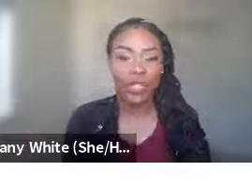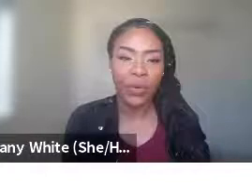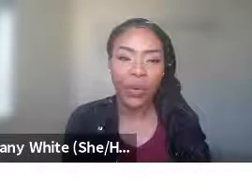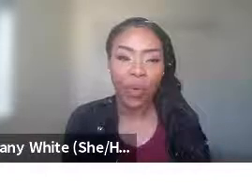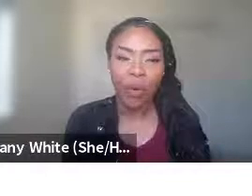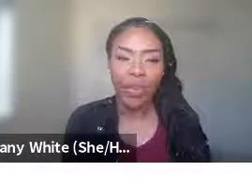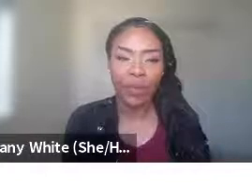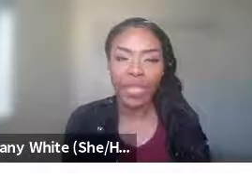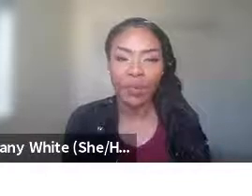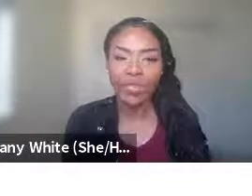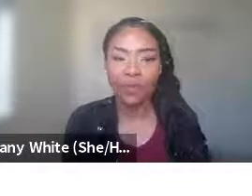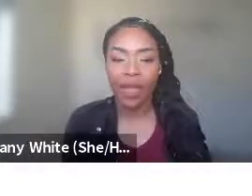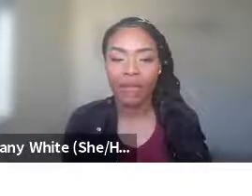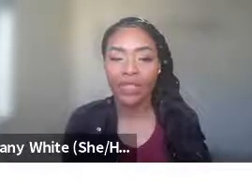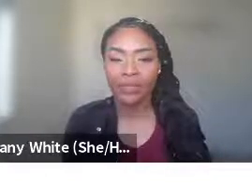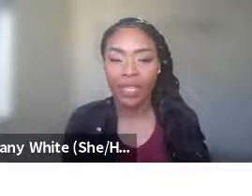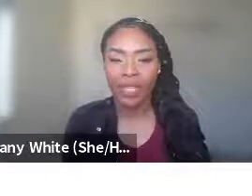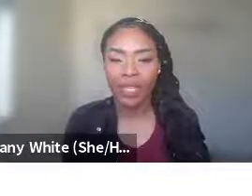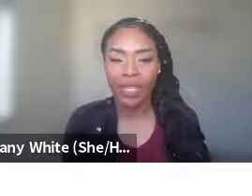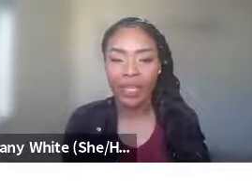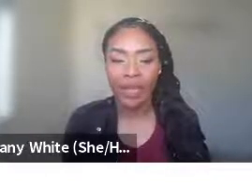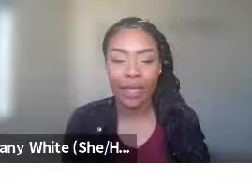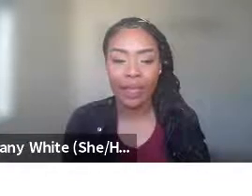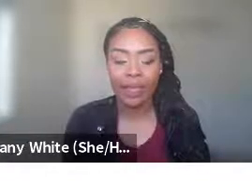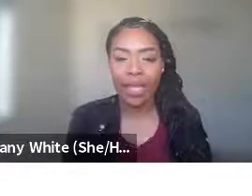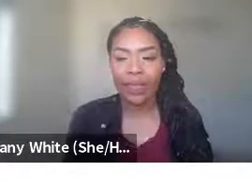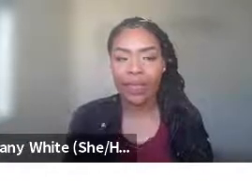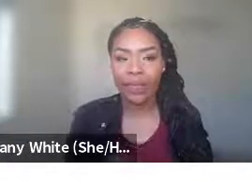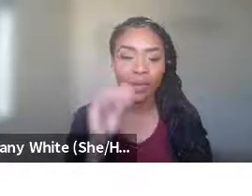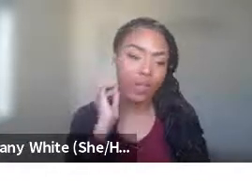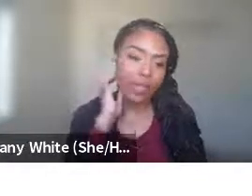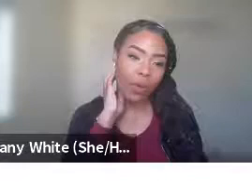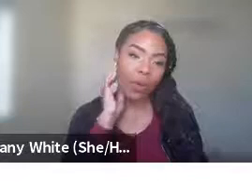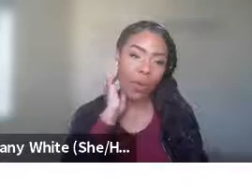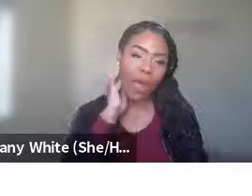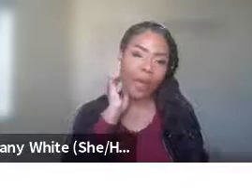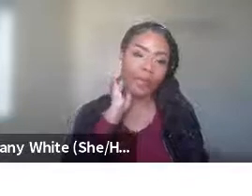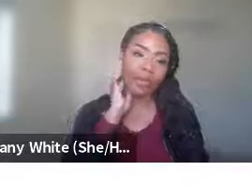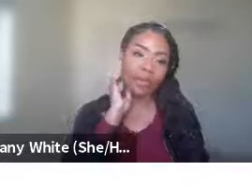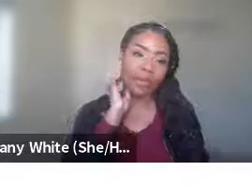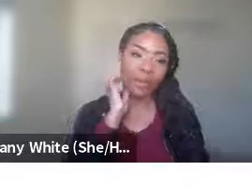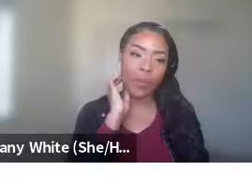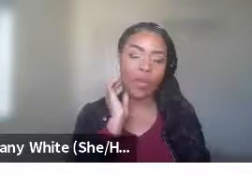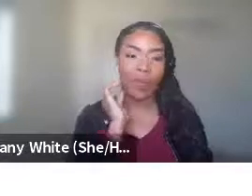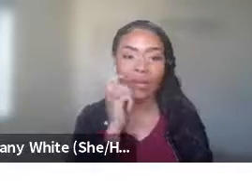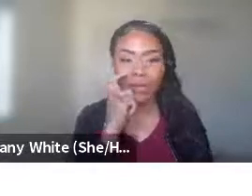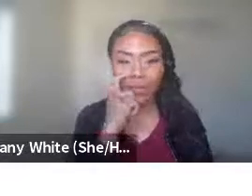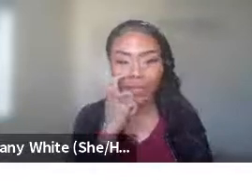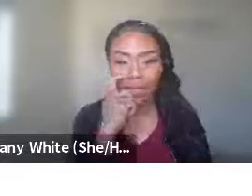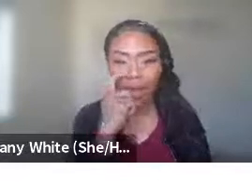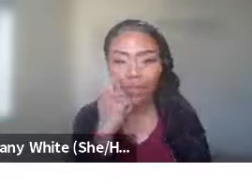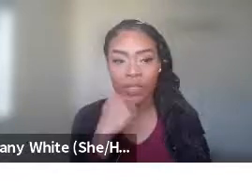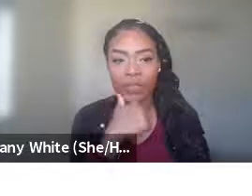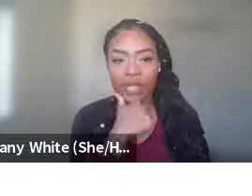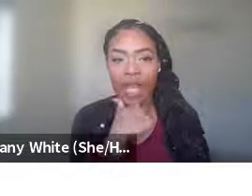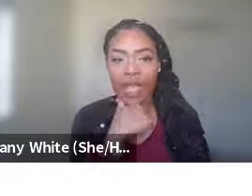number two, what were their perceptions of effectiveness in the in the field? And so the people in my research